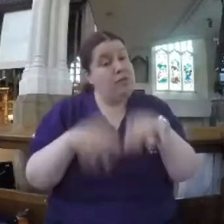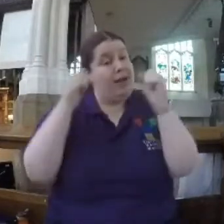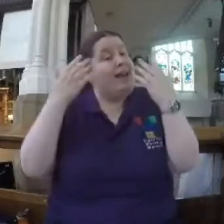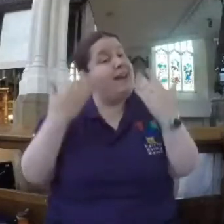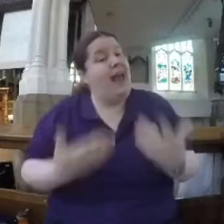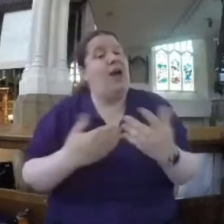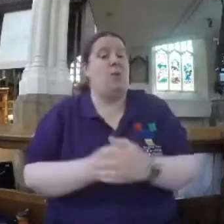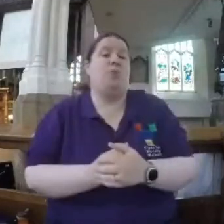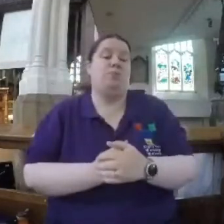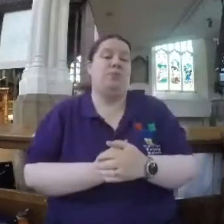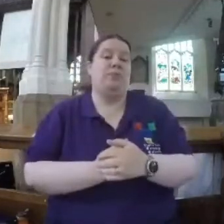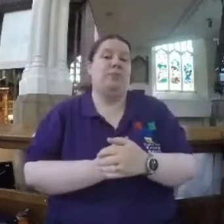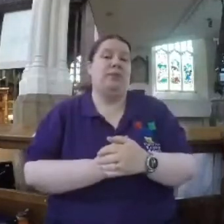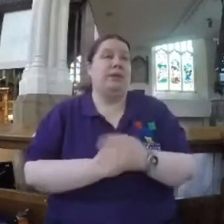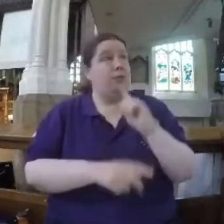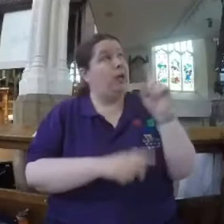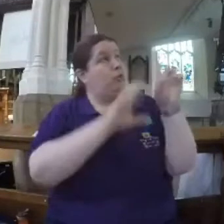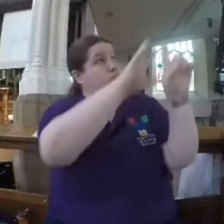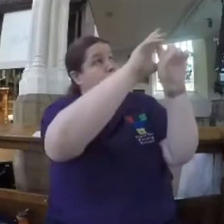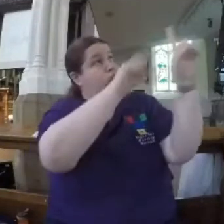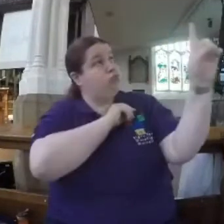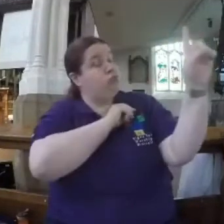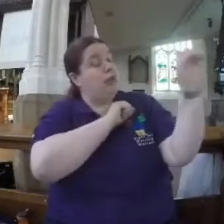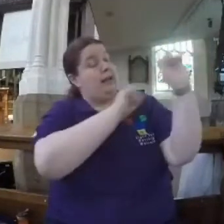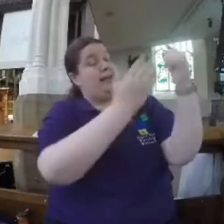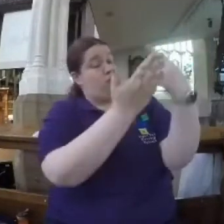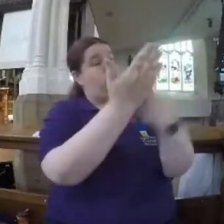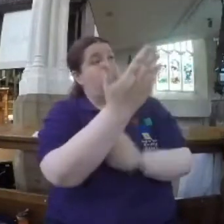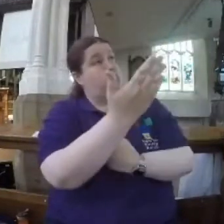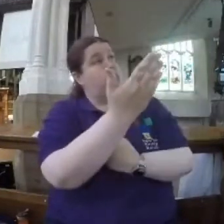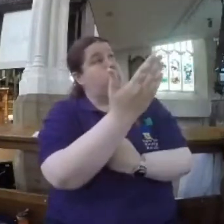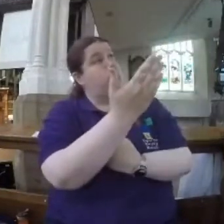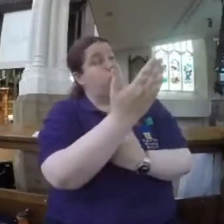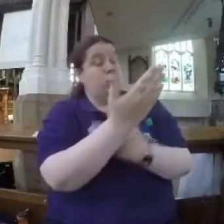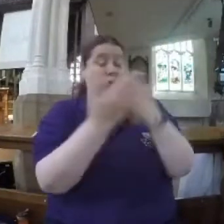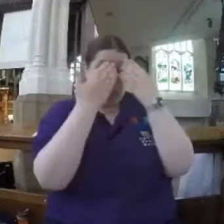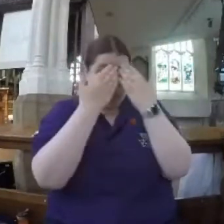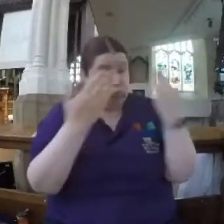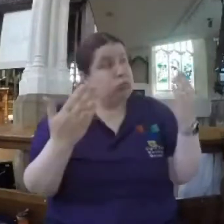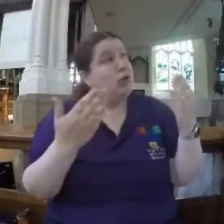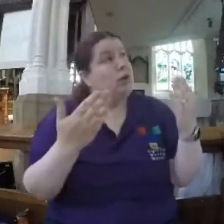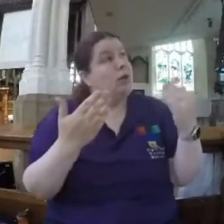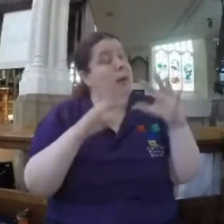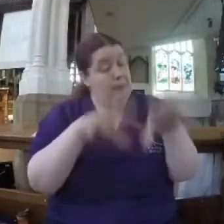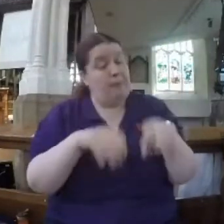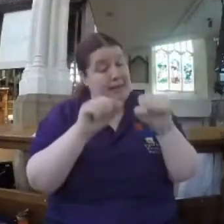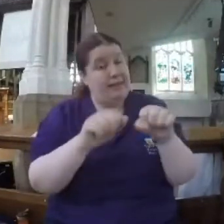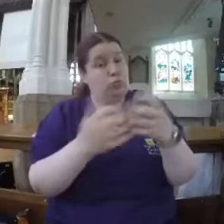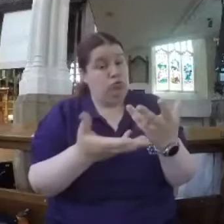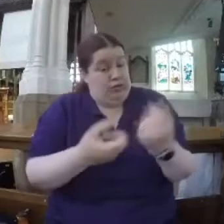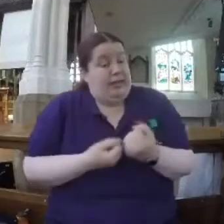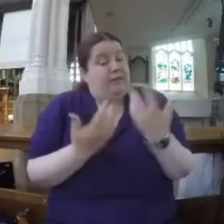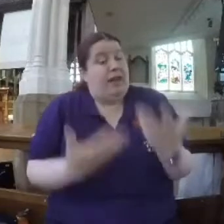Now, as we live by Jesus' rule and reign here in God's kingdom on earth.